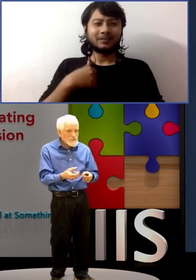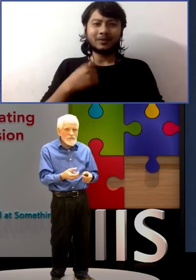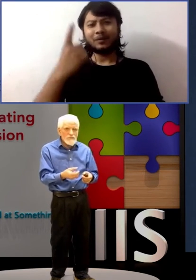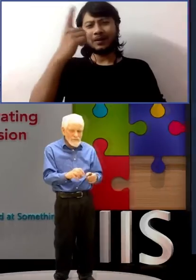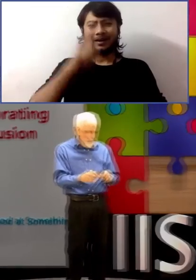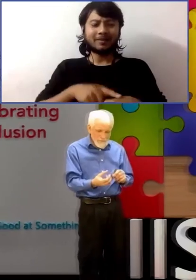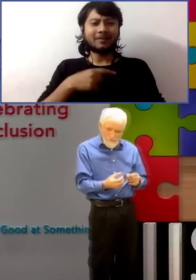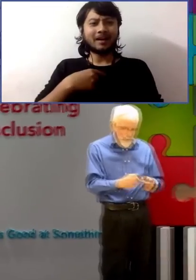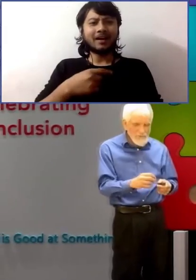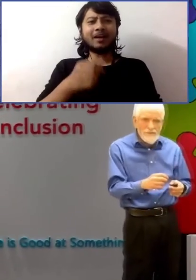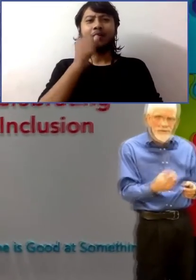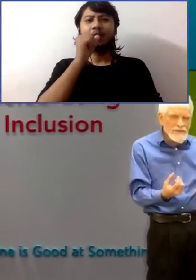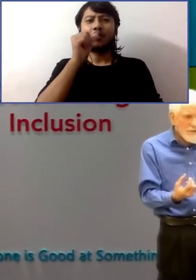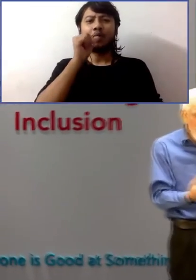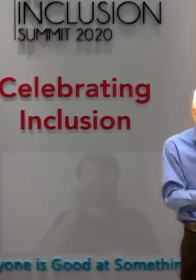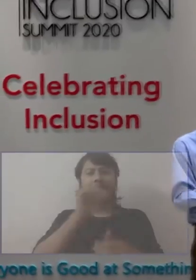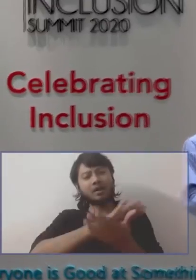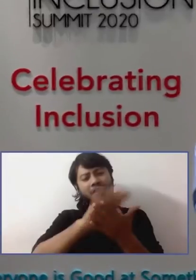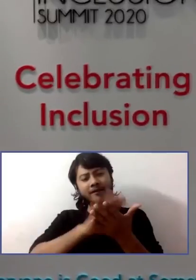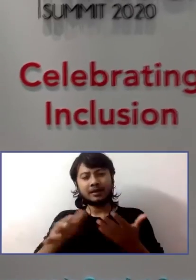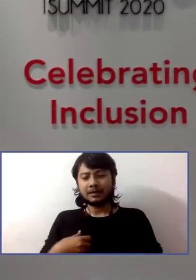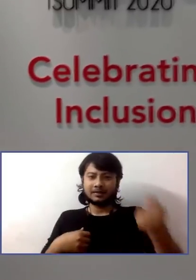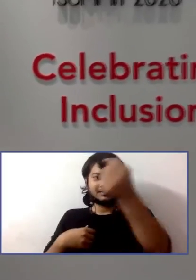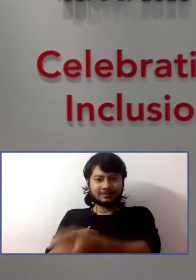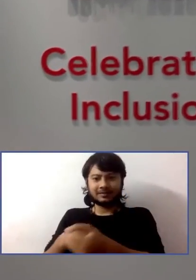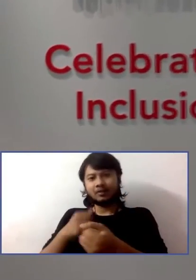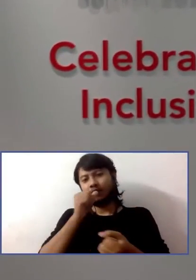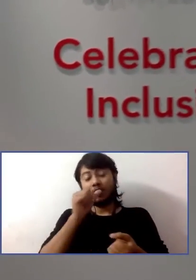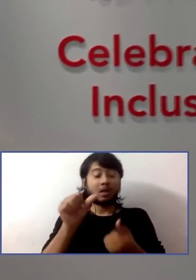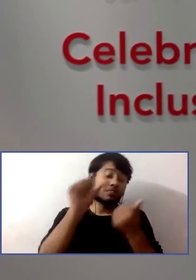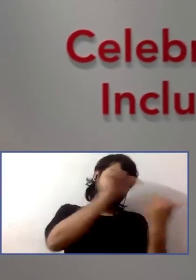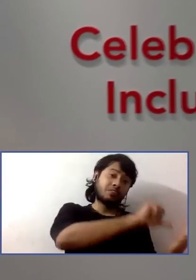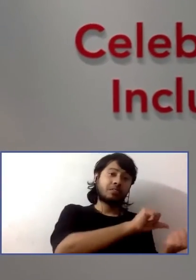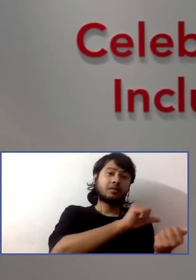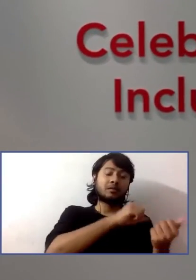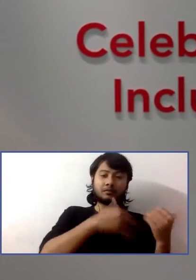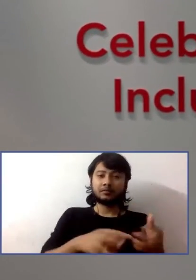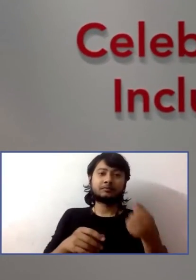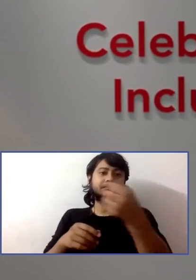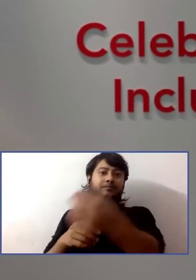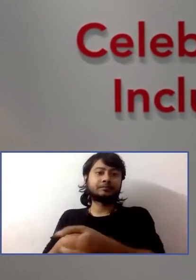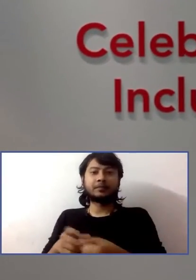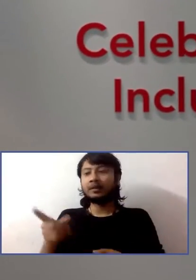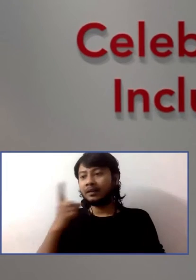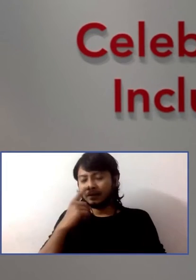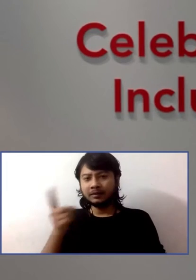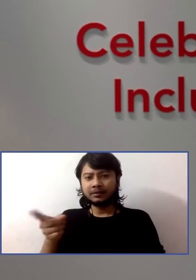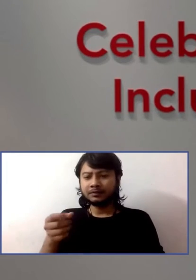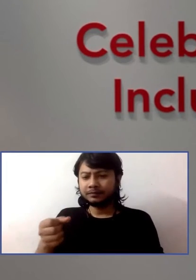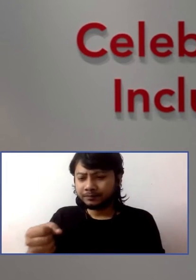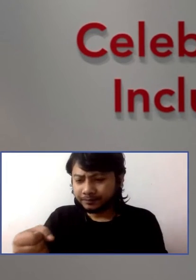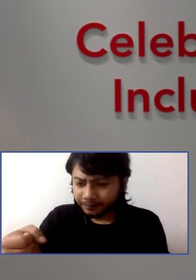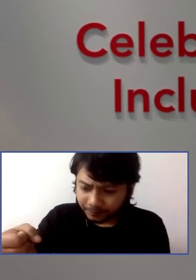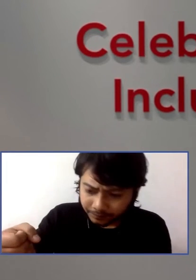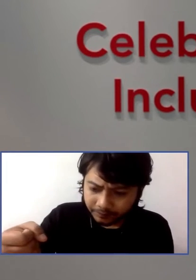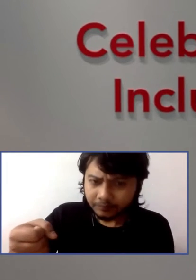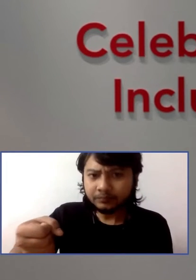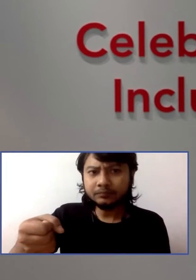looks, looks at it, apparently thinking, but, you know. And what do I say?